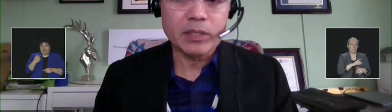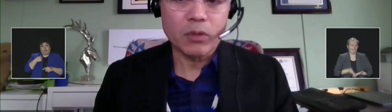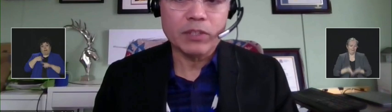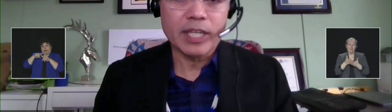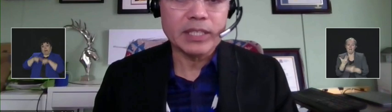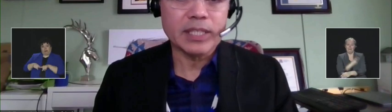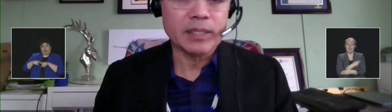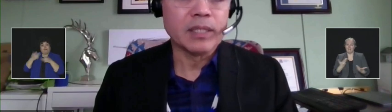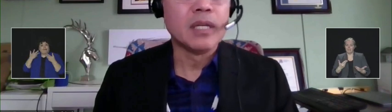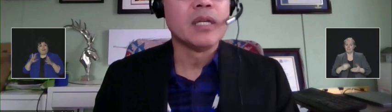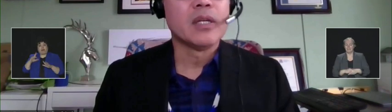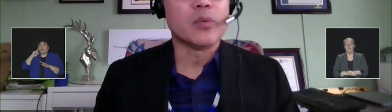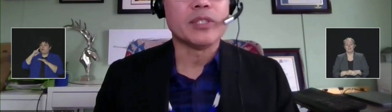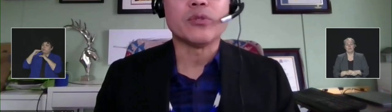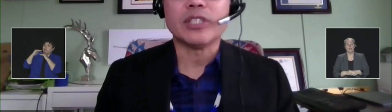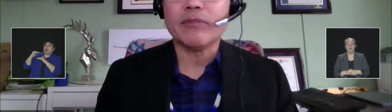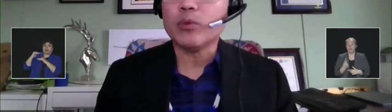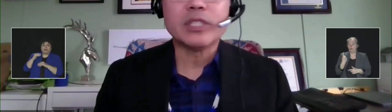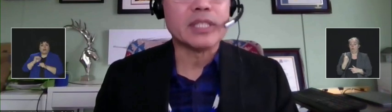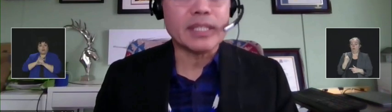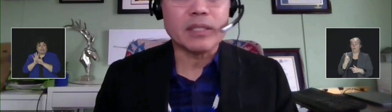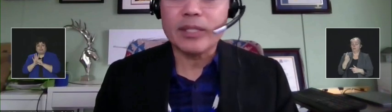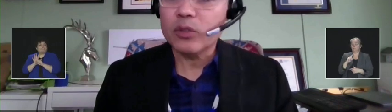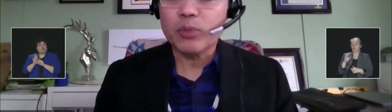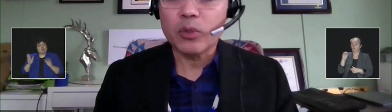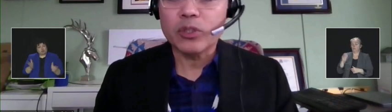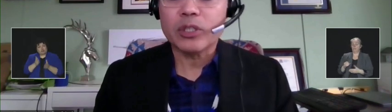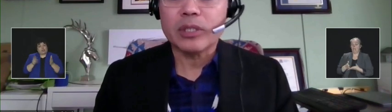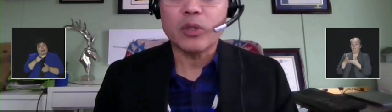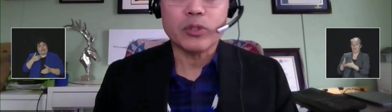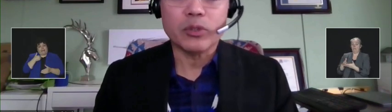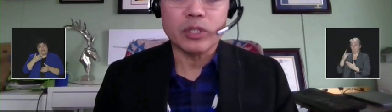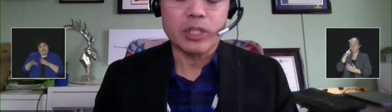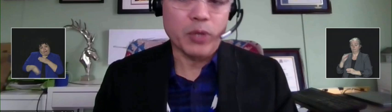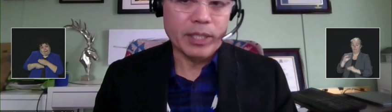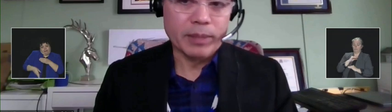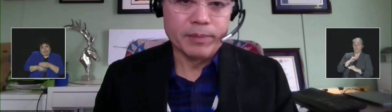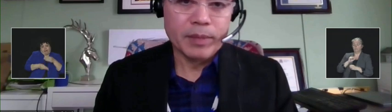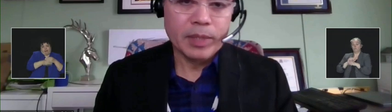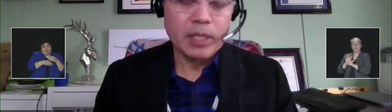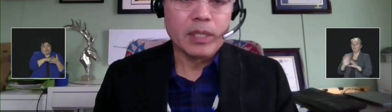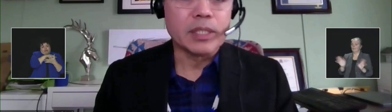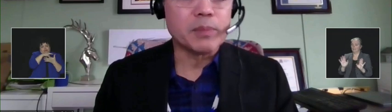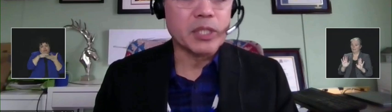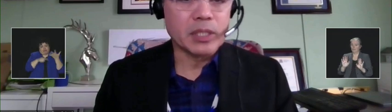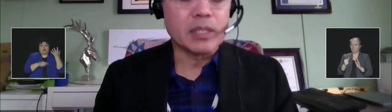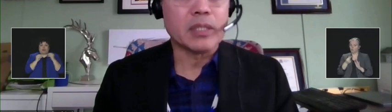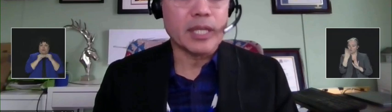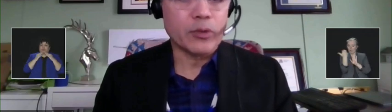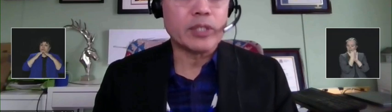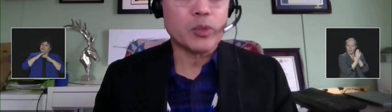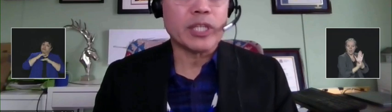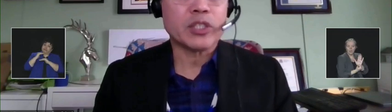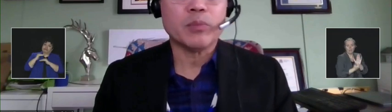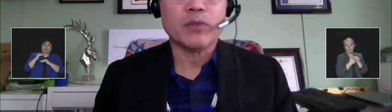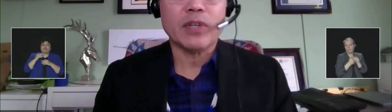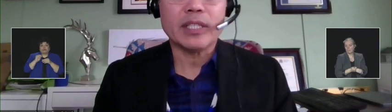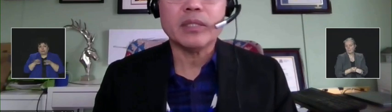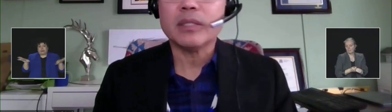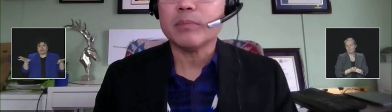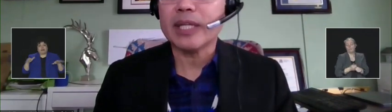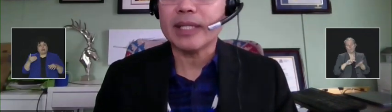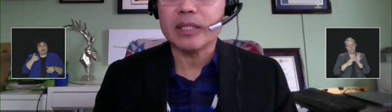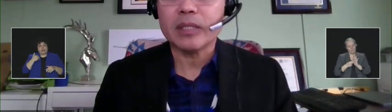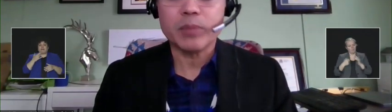preventing COVID-19, we encourage everyone to take a layered approach to help reduce the spread. This means layering the protection